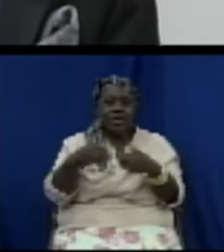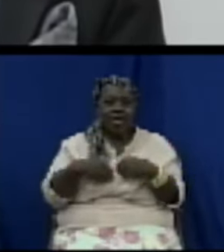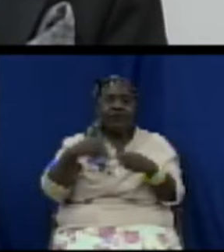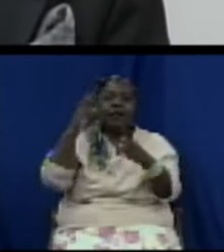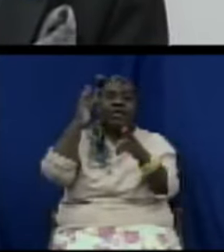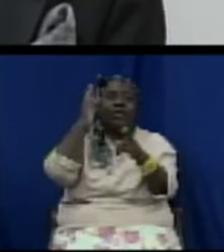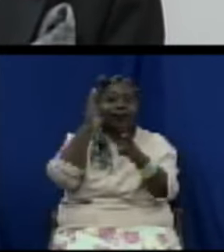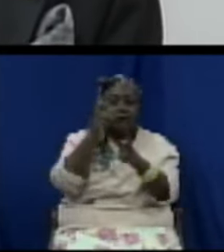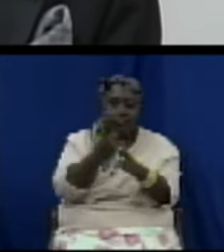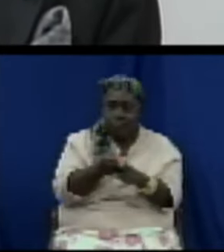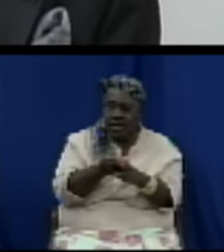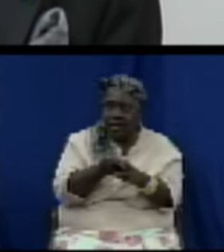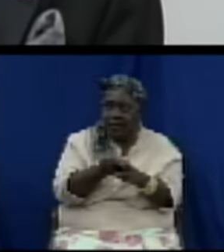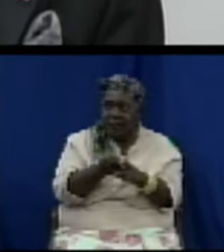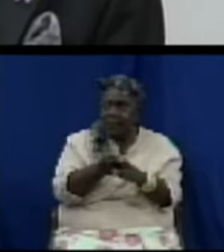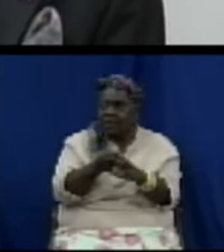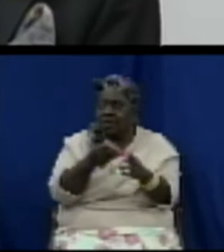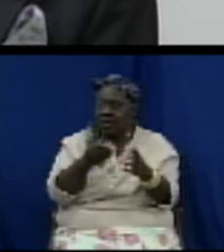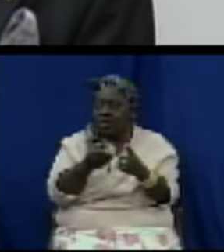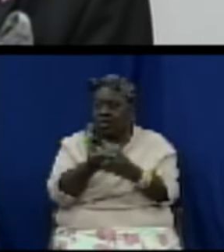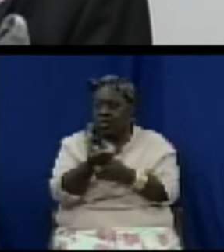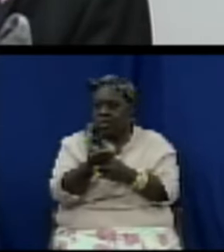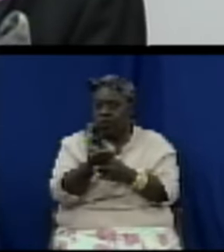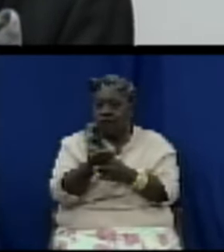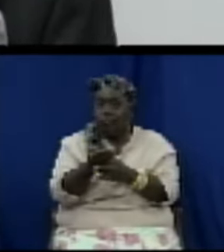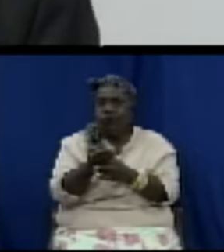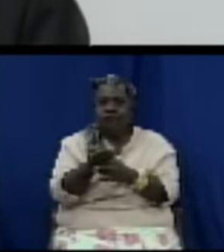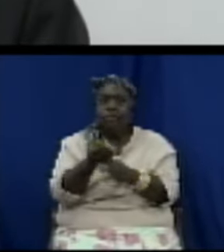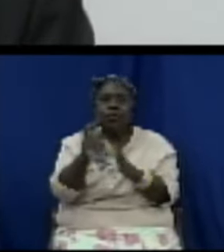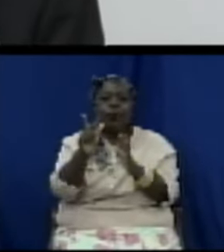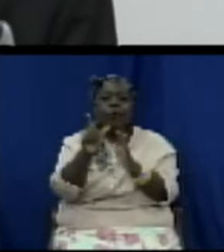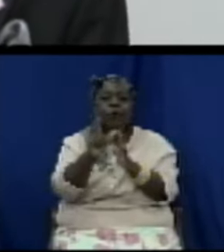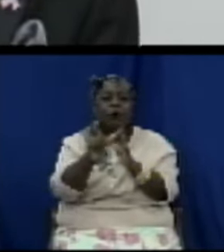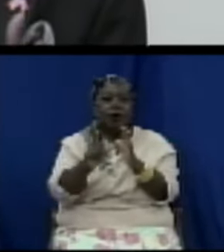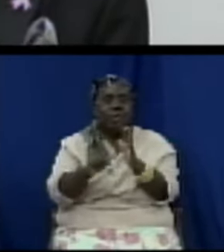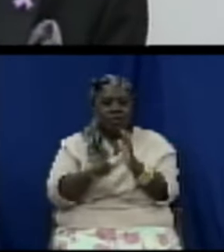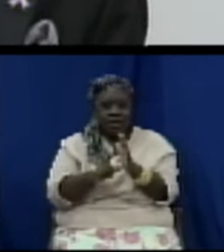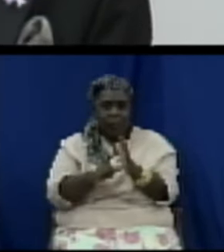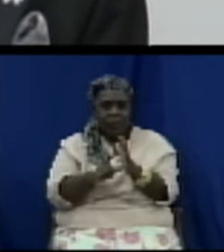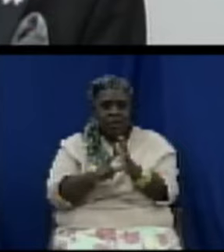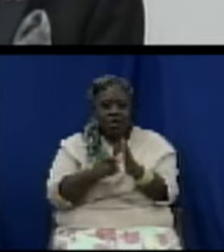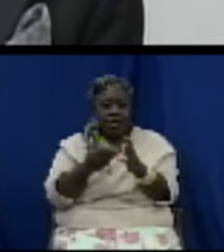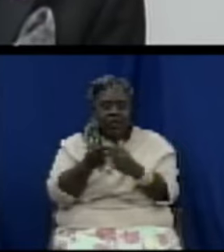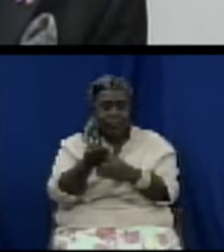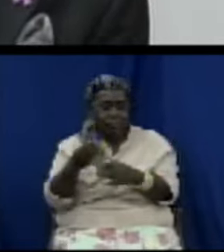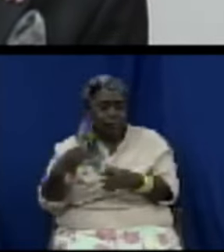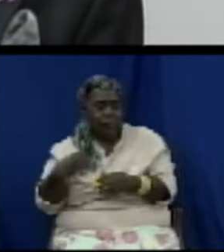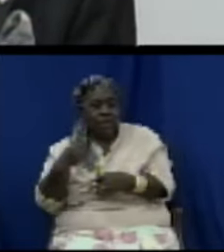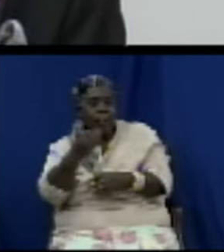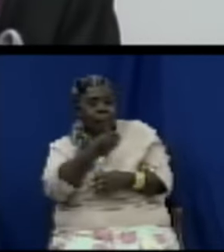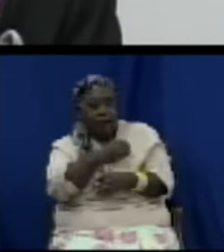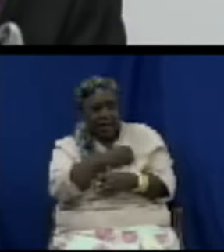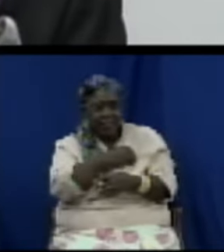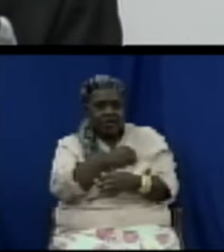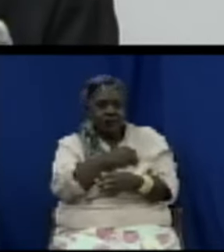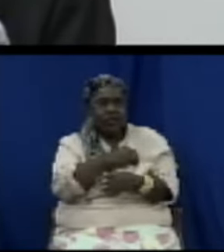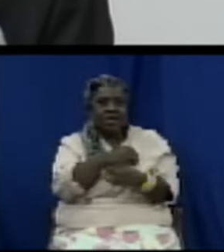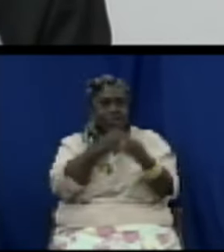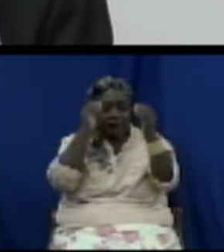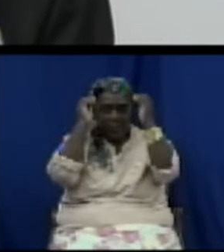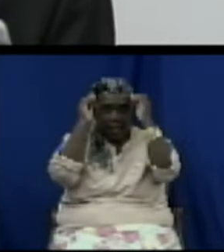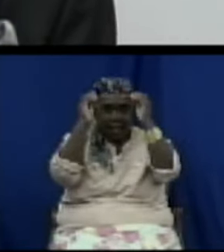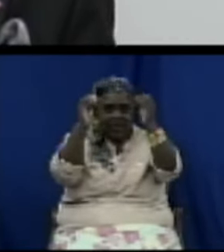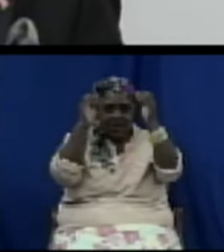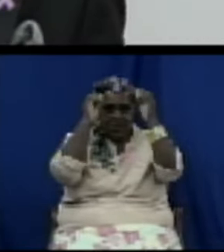in the department in the ministry have the right to educate you on these matters and we will continue to do